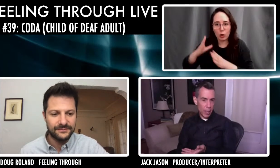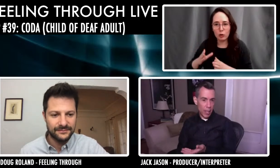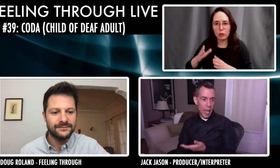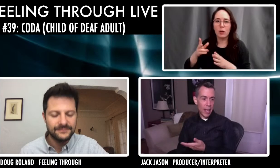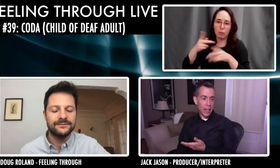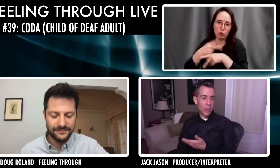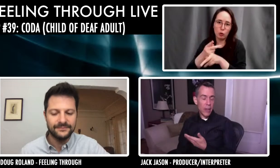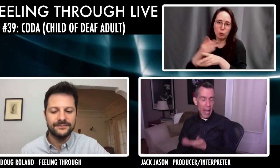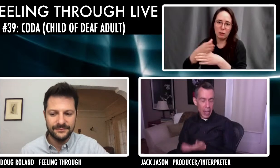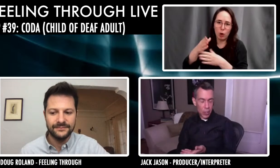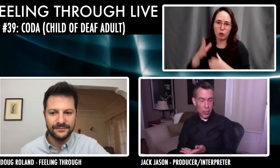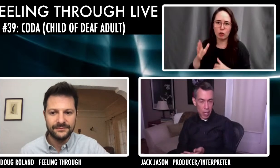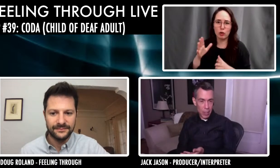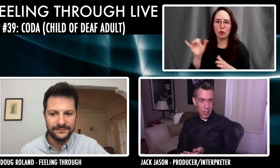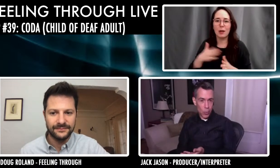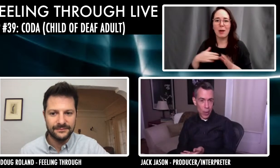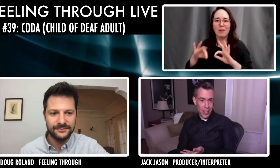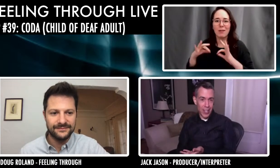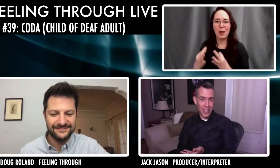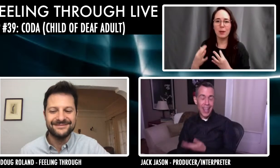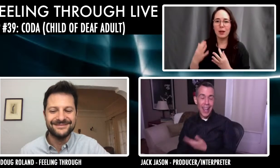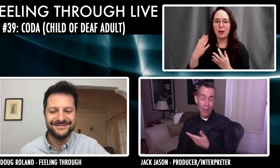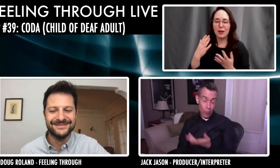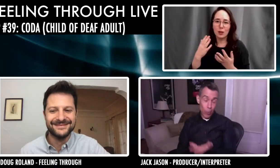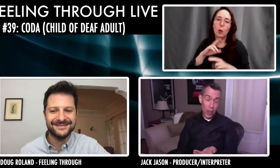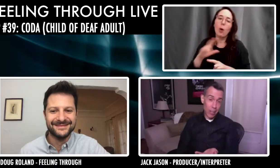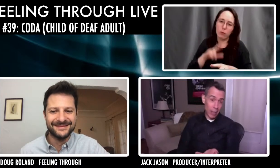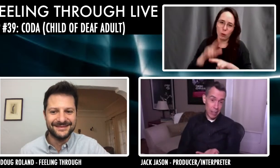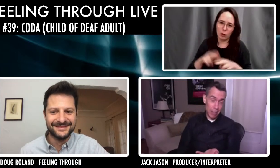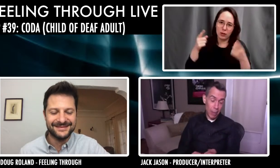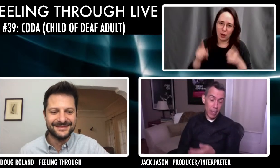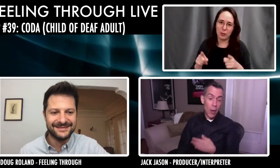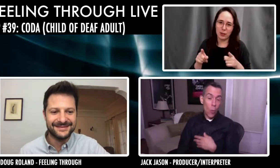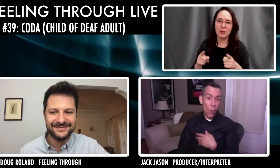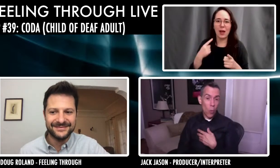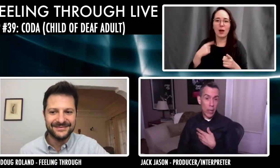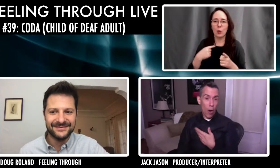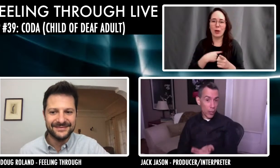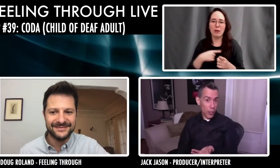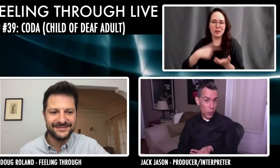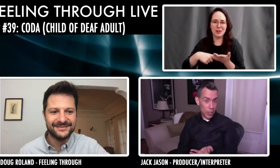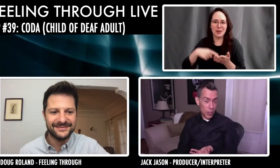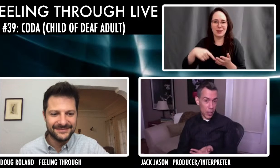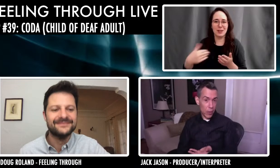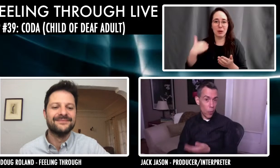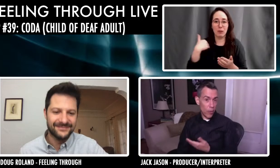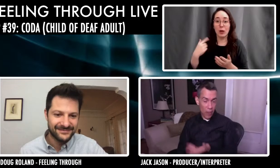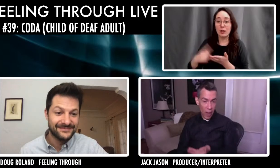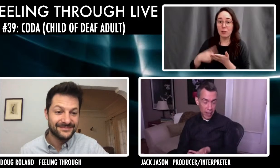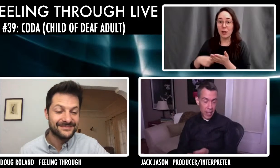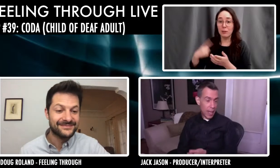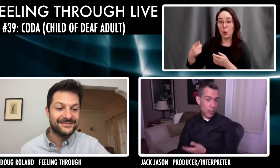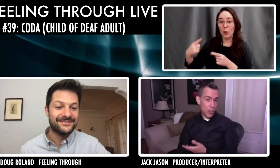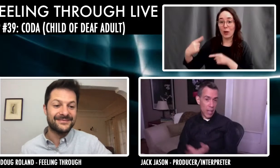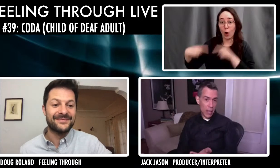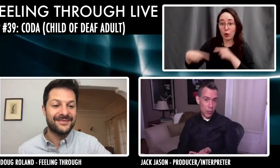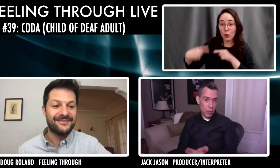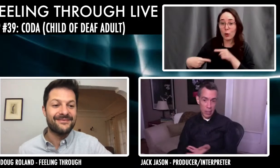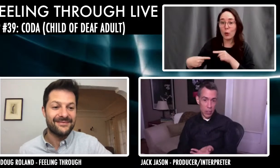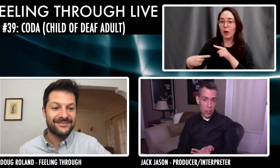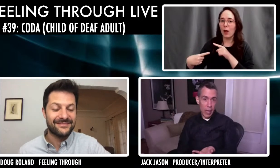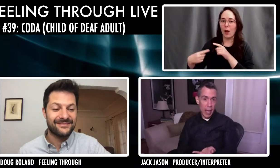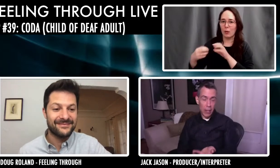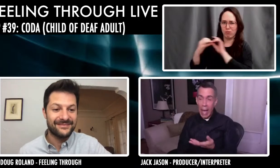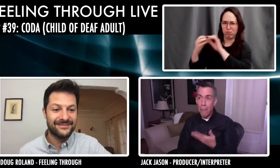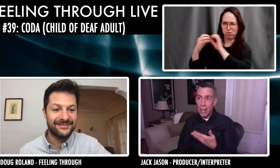like family and the naturally there's going to be situations. And we've talked about this in public where we argue with each other or we fight. And it's just natural.